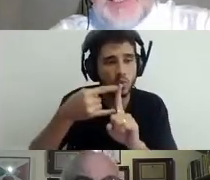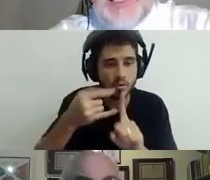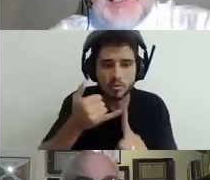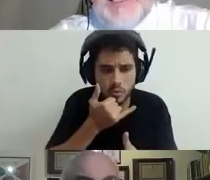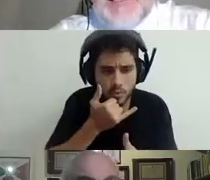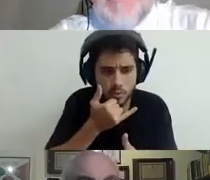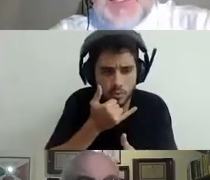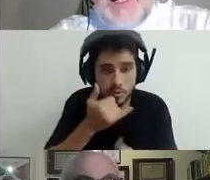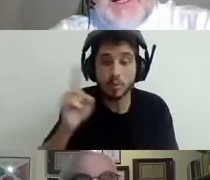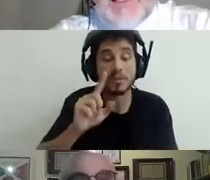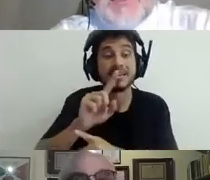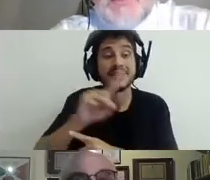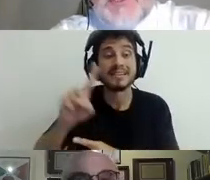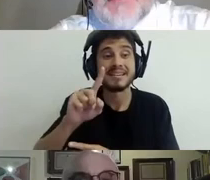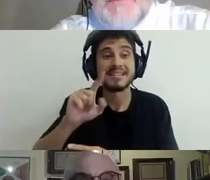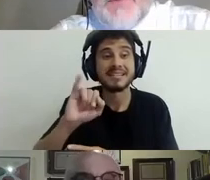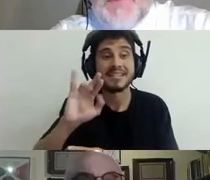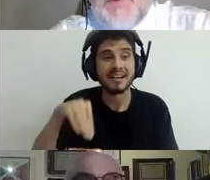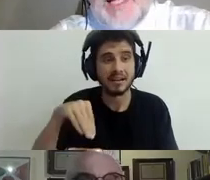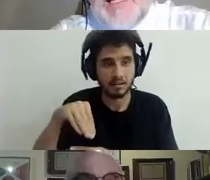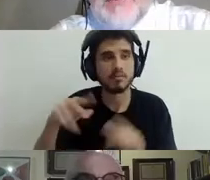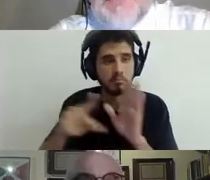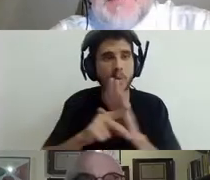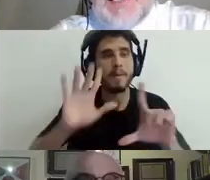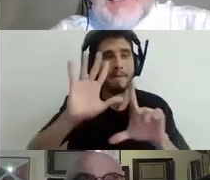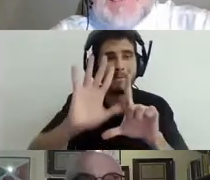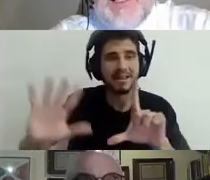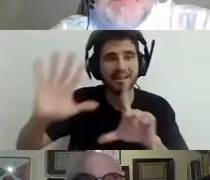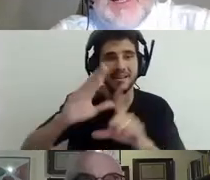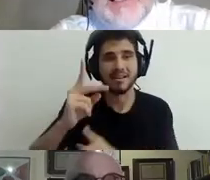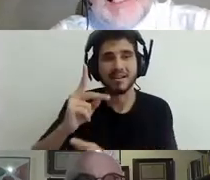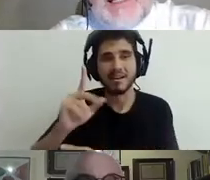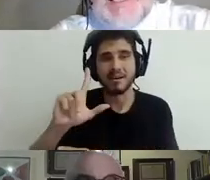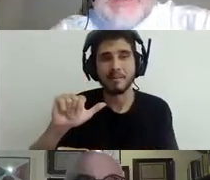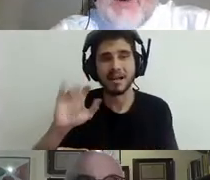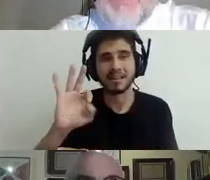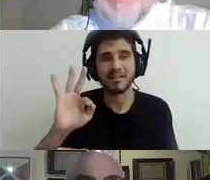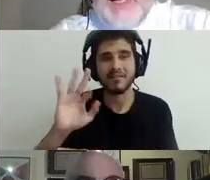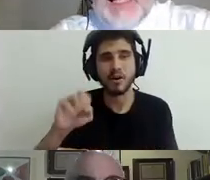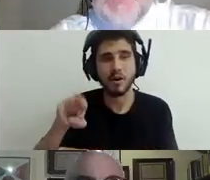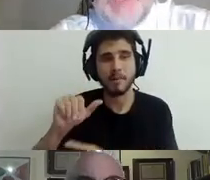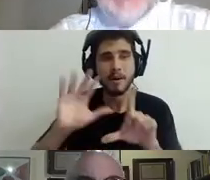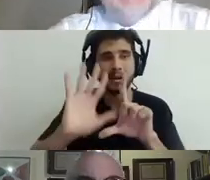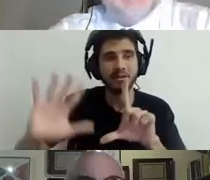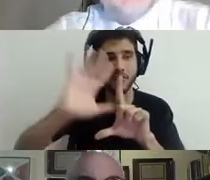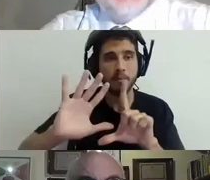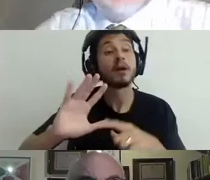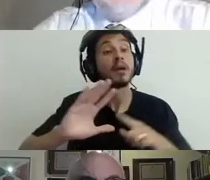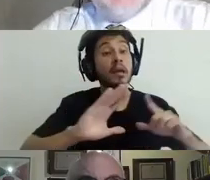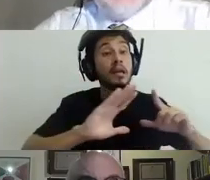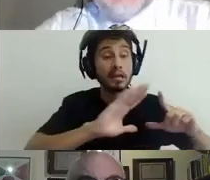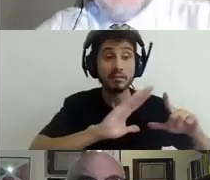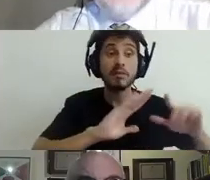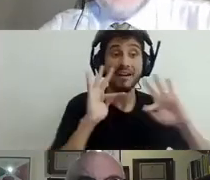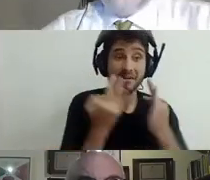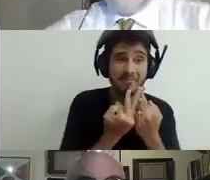You see that the students from well off families, well, they did cope rather well with this